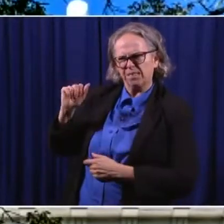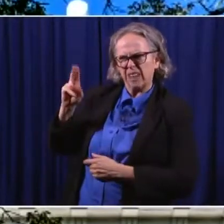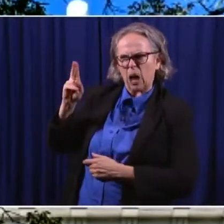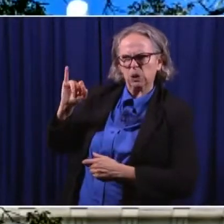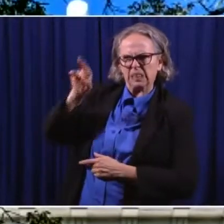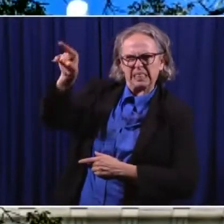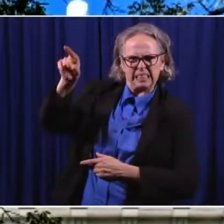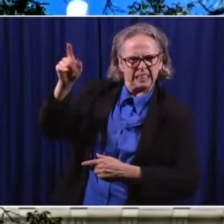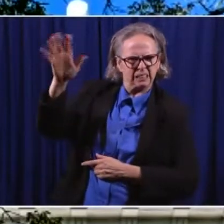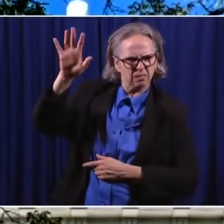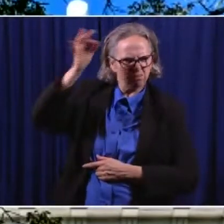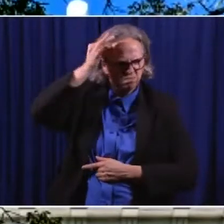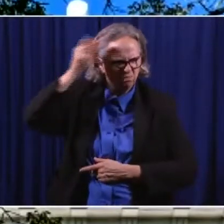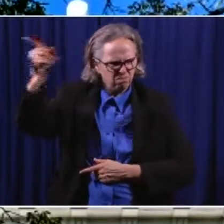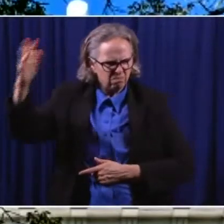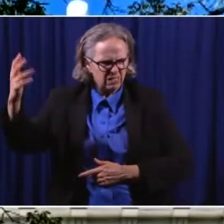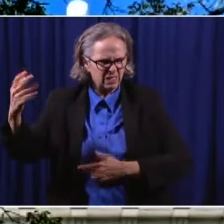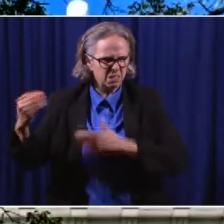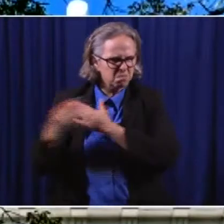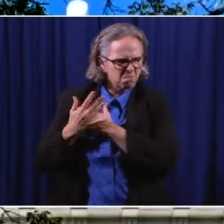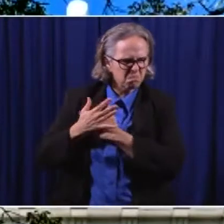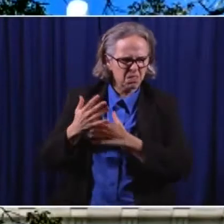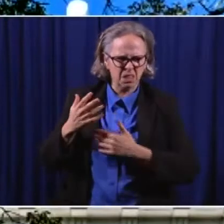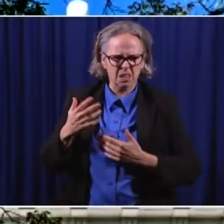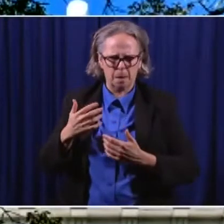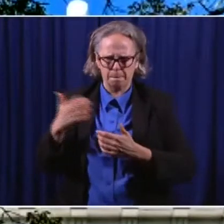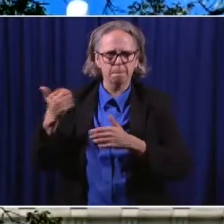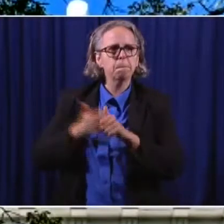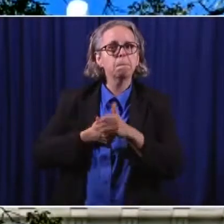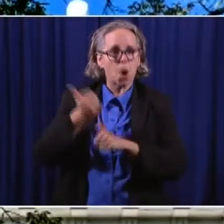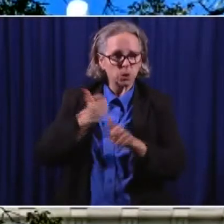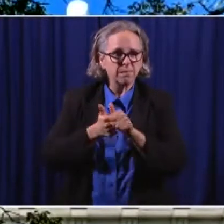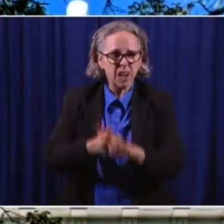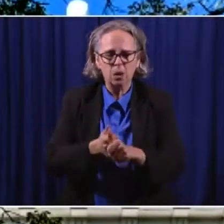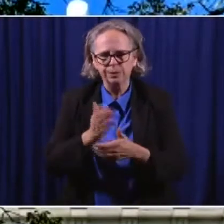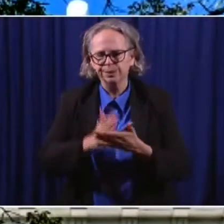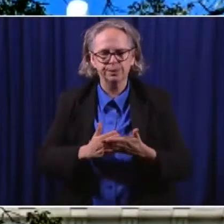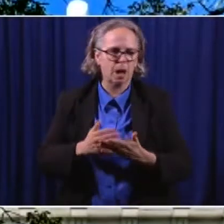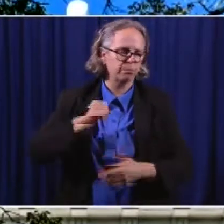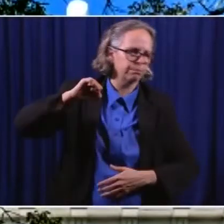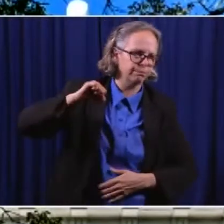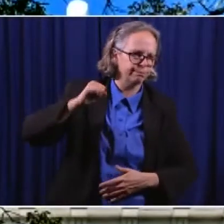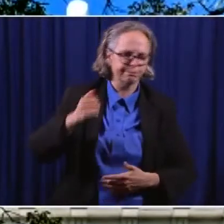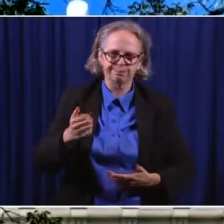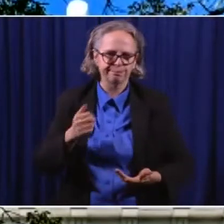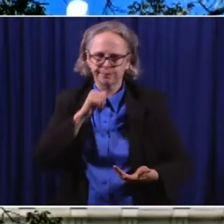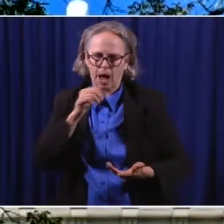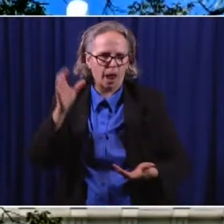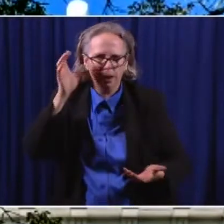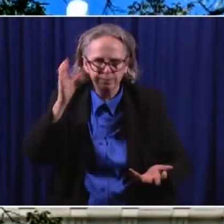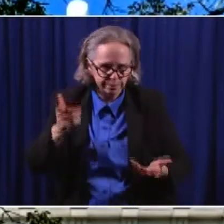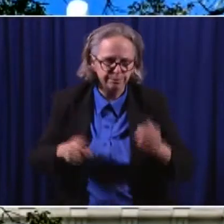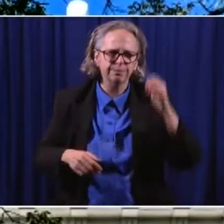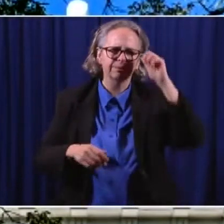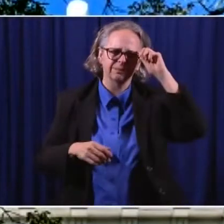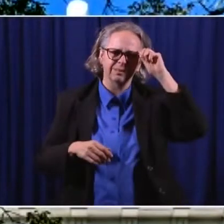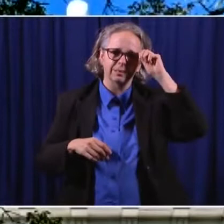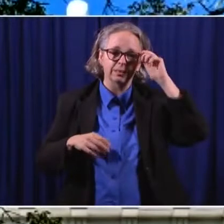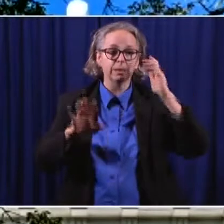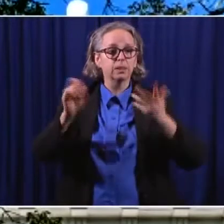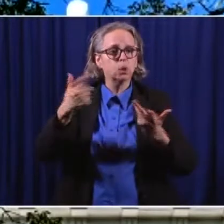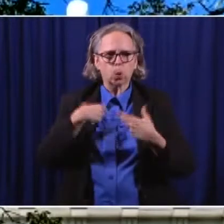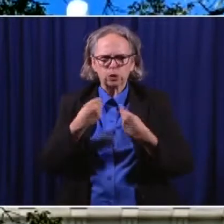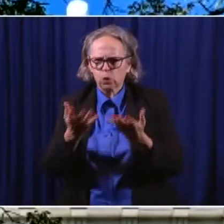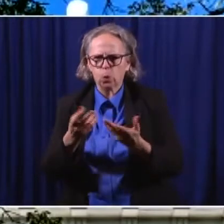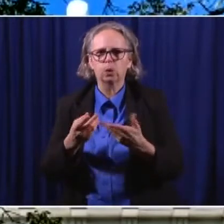went home, but the majority of them are here with us. We're continuing to offer support services to students.